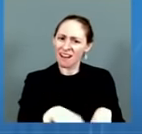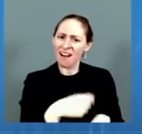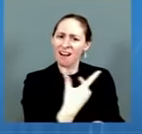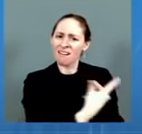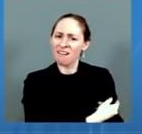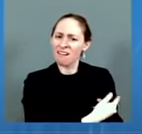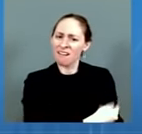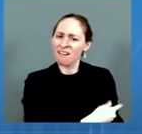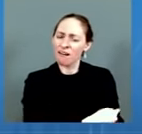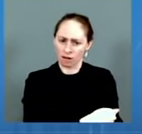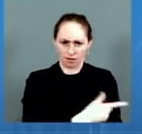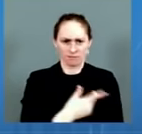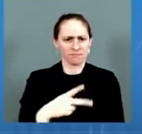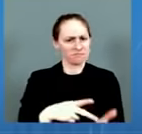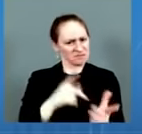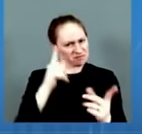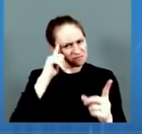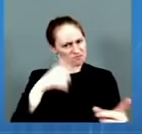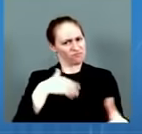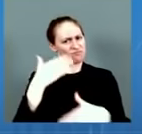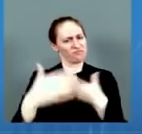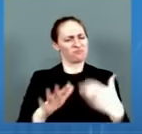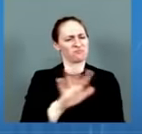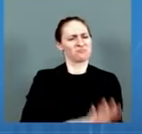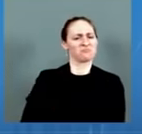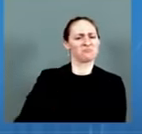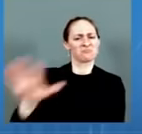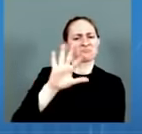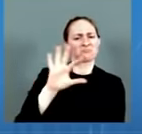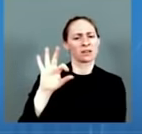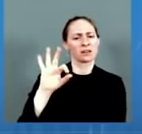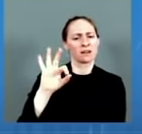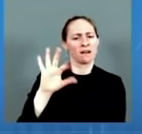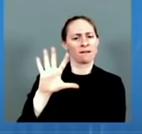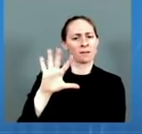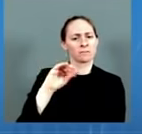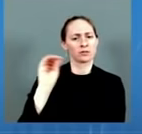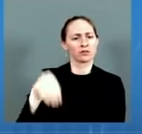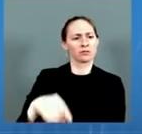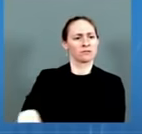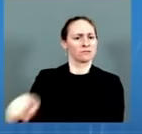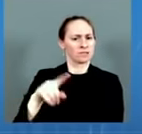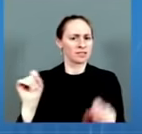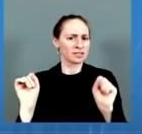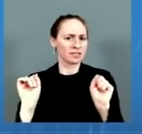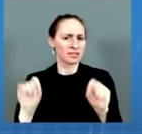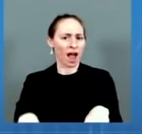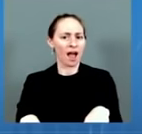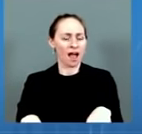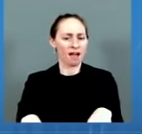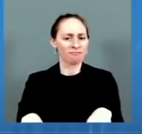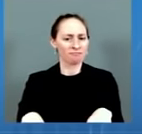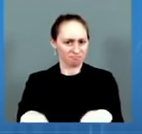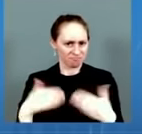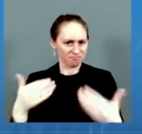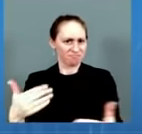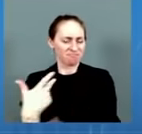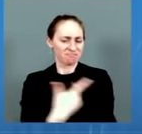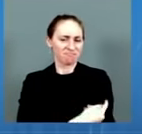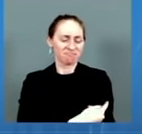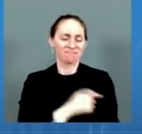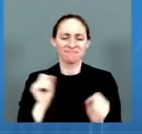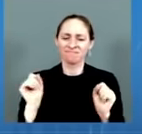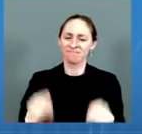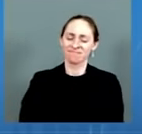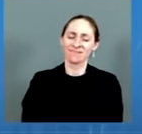We know how to keep our kids in school and our businesses open, and we're not going to shut down our economy in any way.